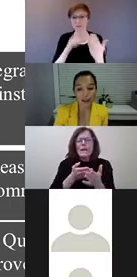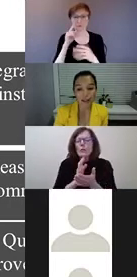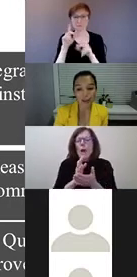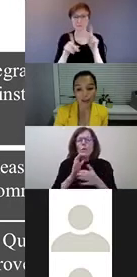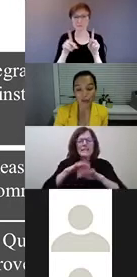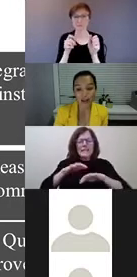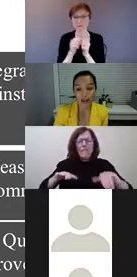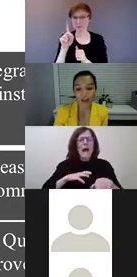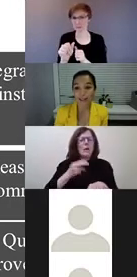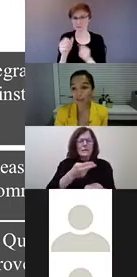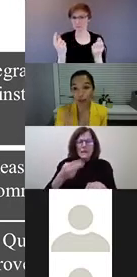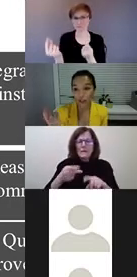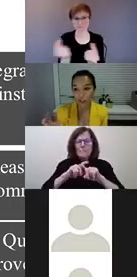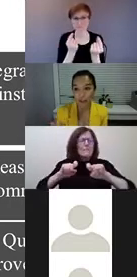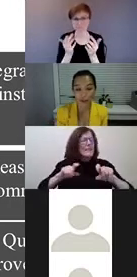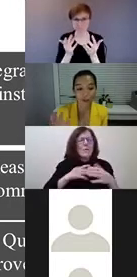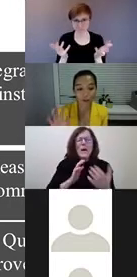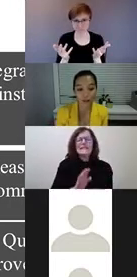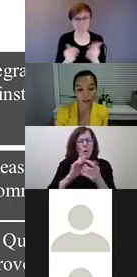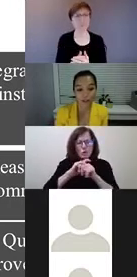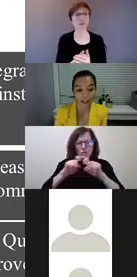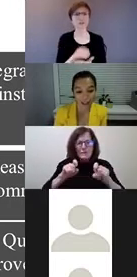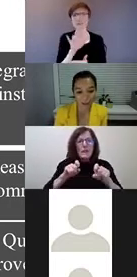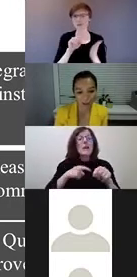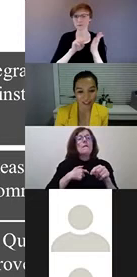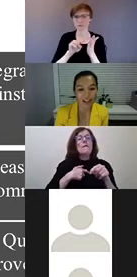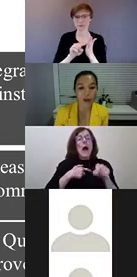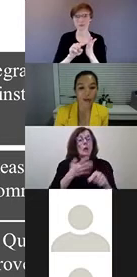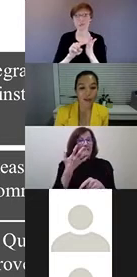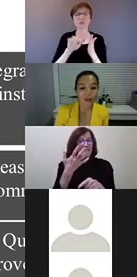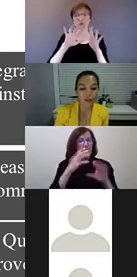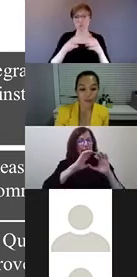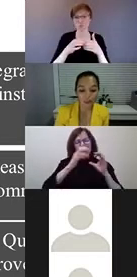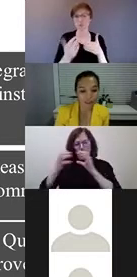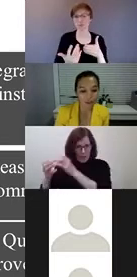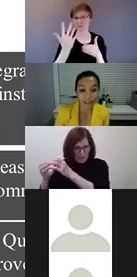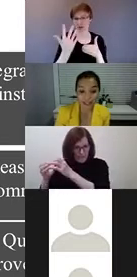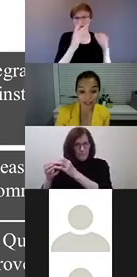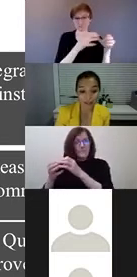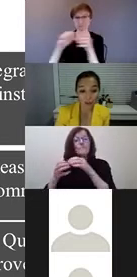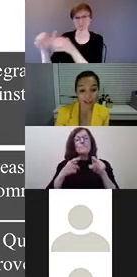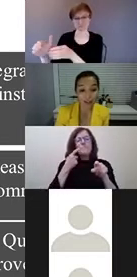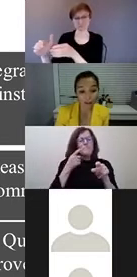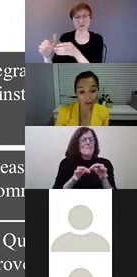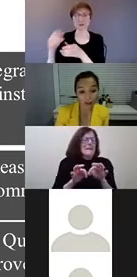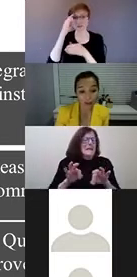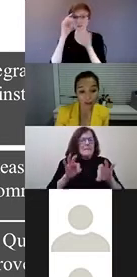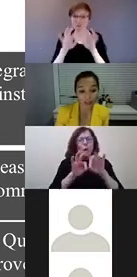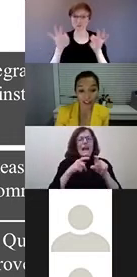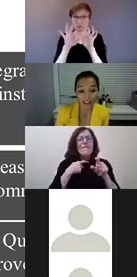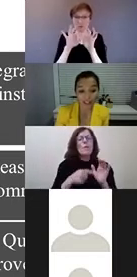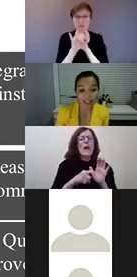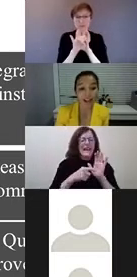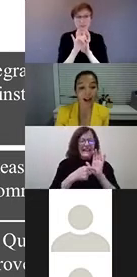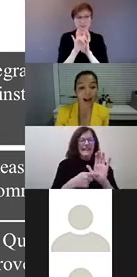identified this research literature into five different categories. We felt it was important to identify what's the youth and